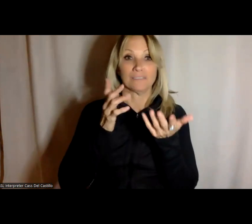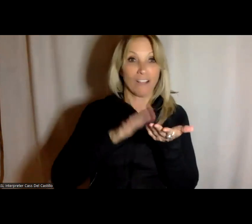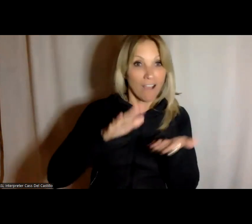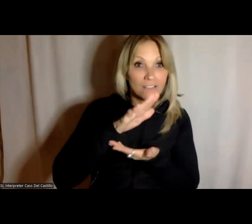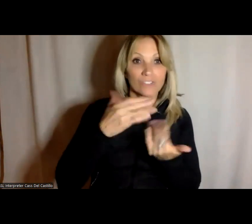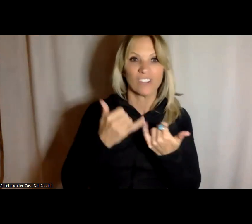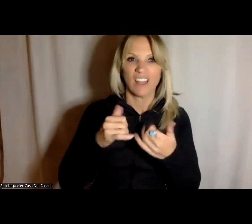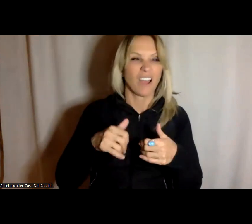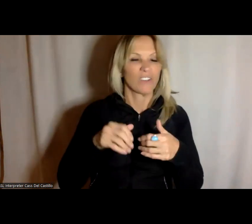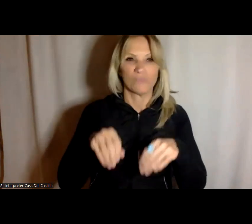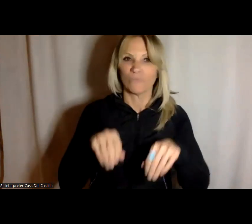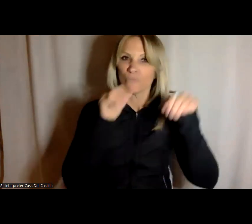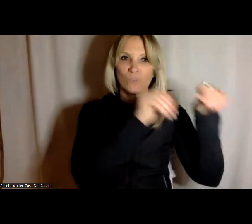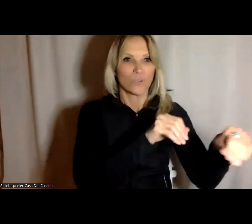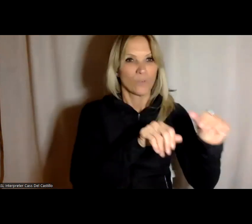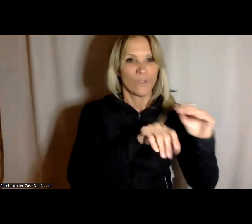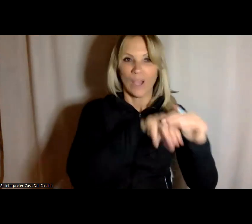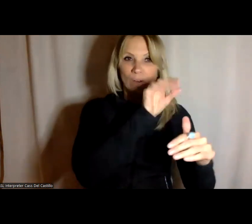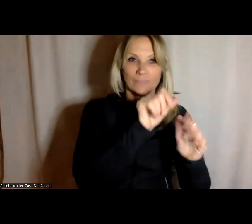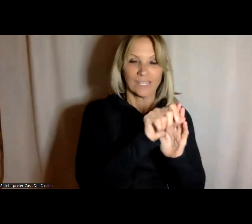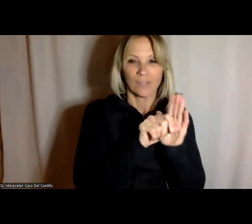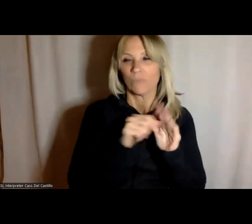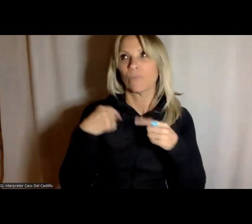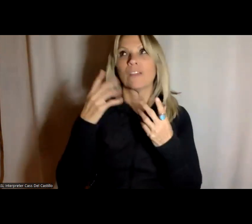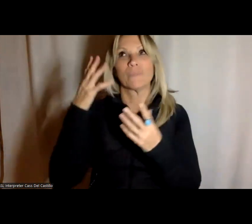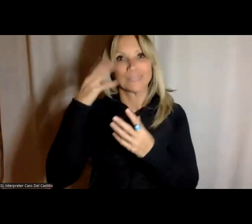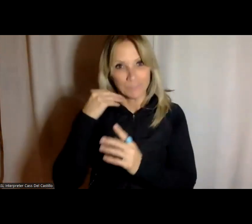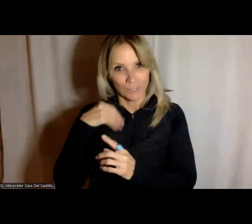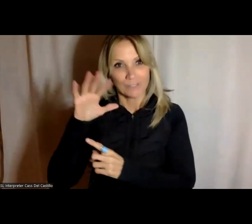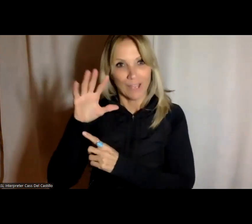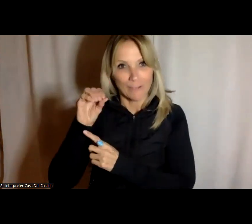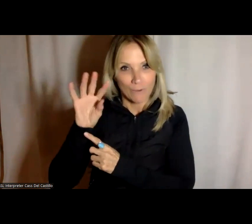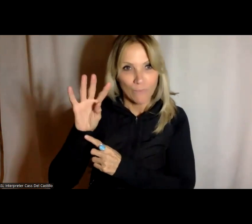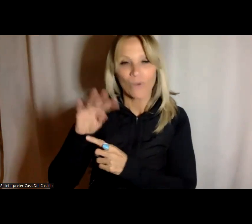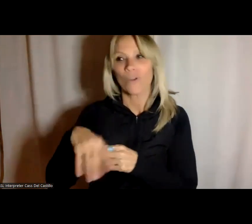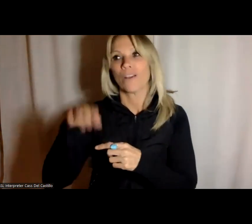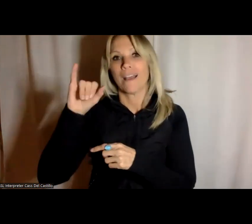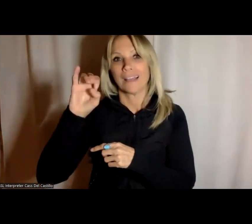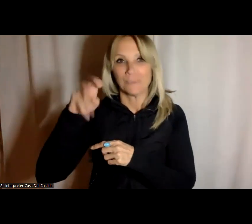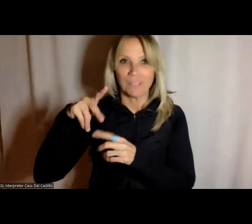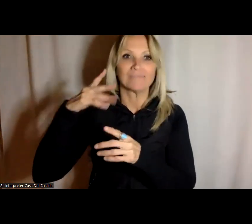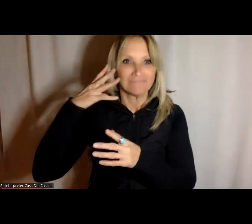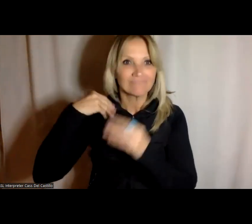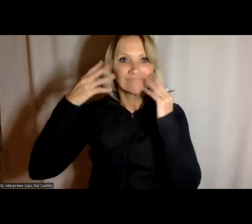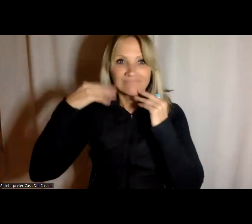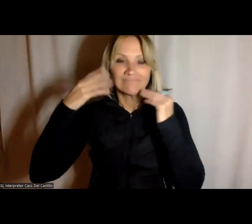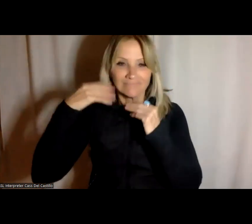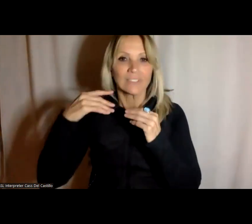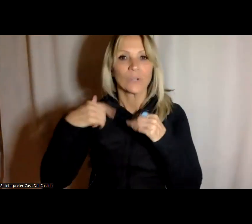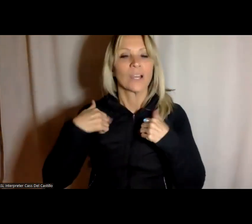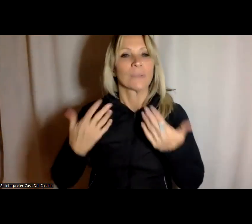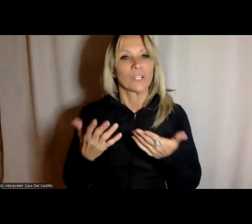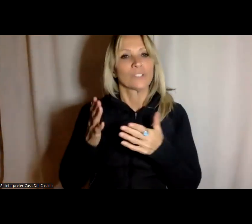we've done the 504 thing we've done the iep thing and um i'm here to share some of my